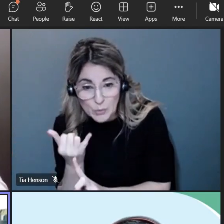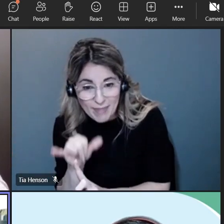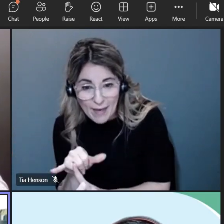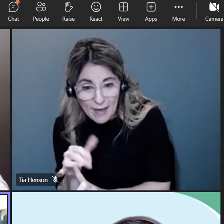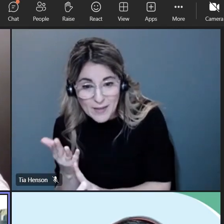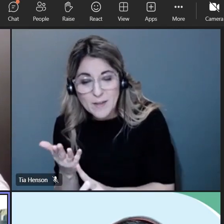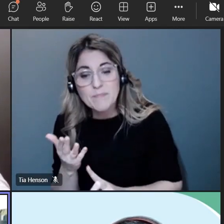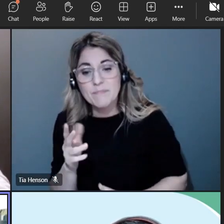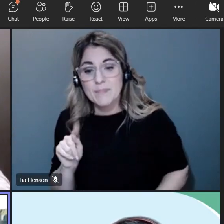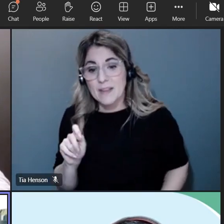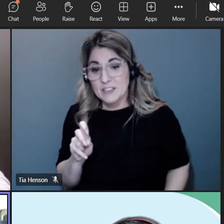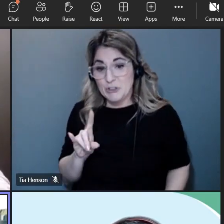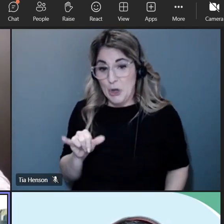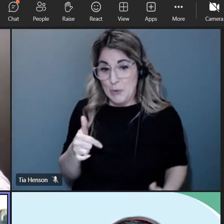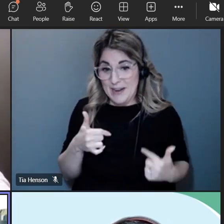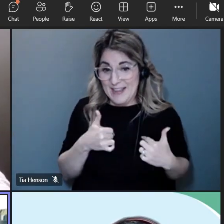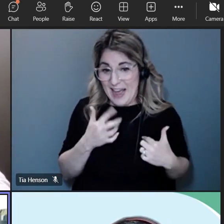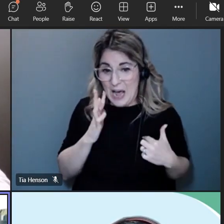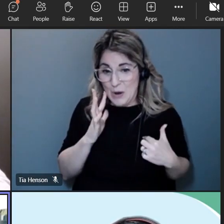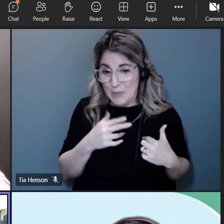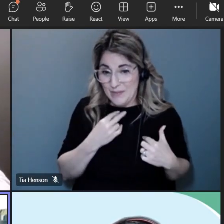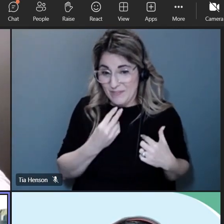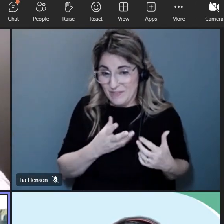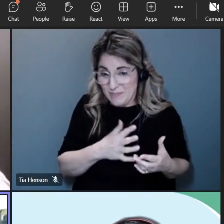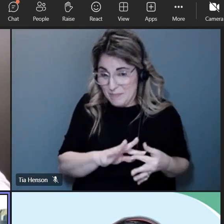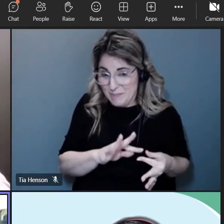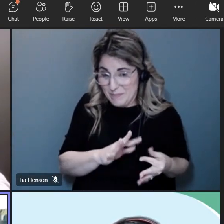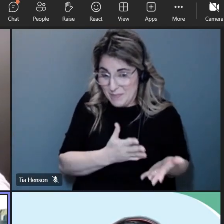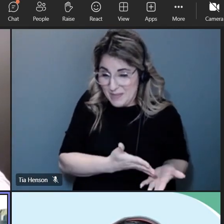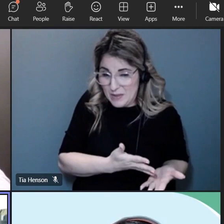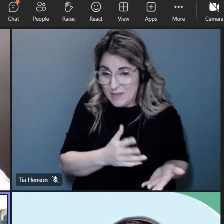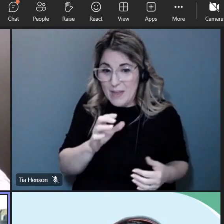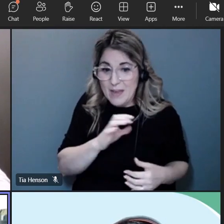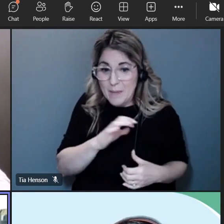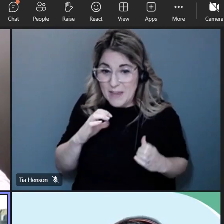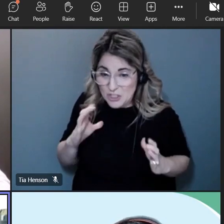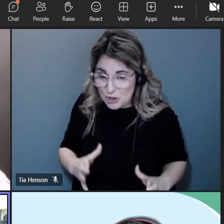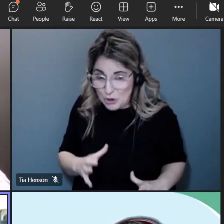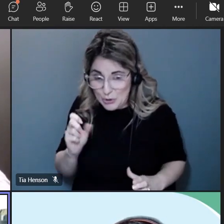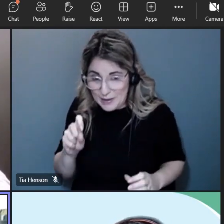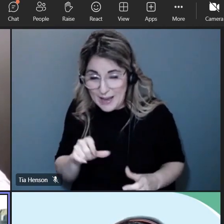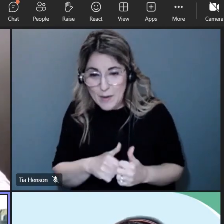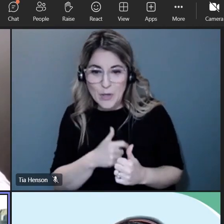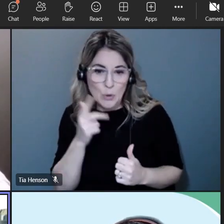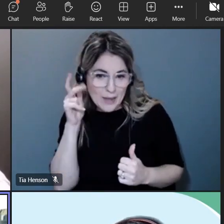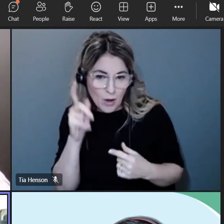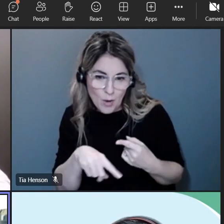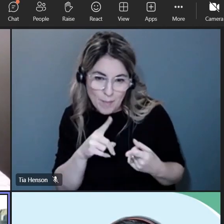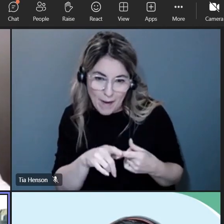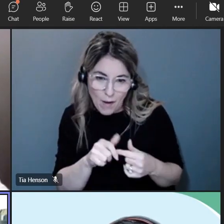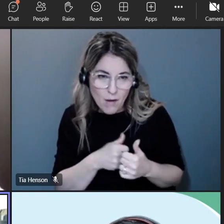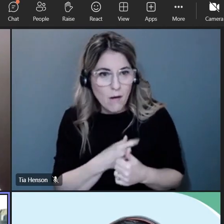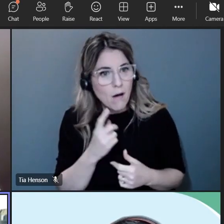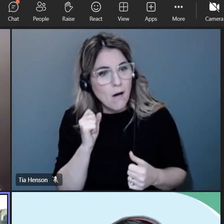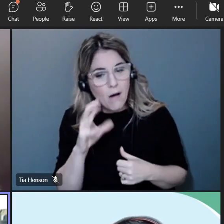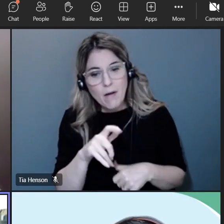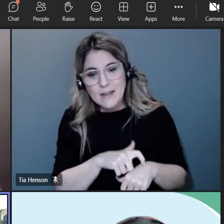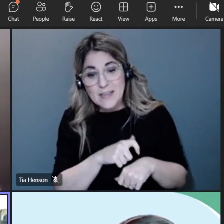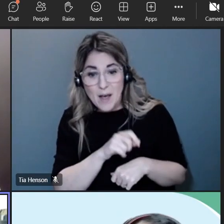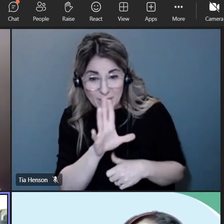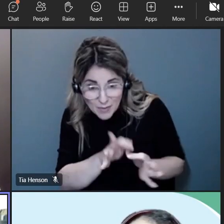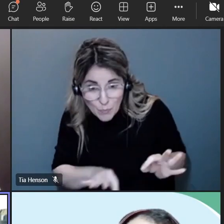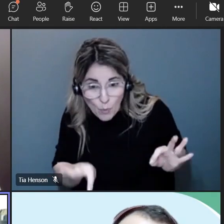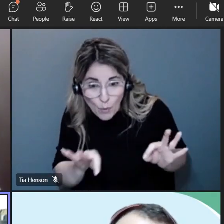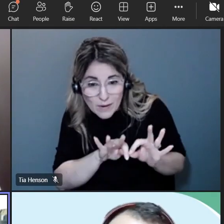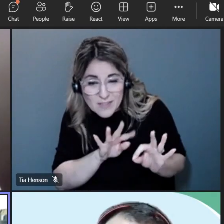a initial stab at it and then the commissioner can weigh in and obviously i know you hear from me all the time about you know the importance of your experience that